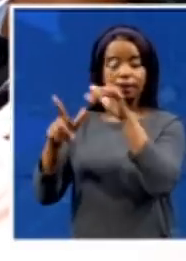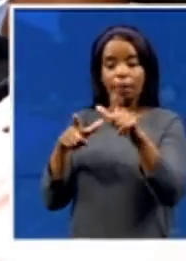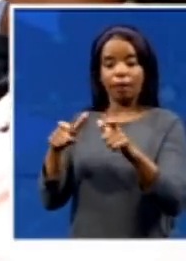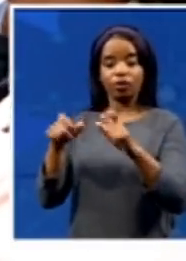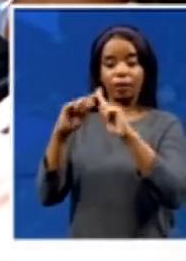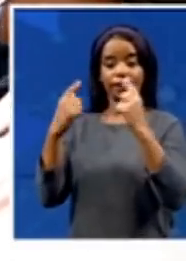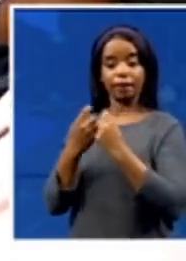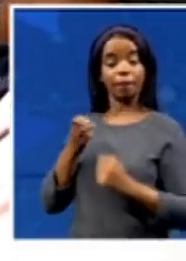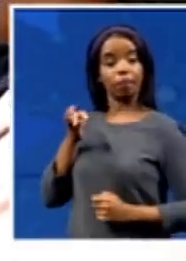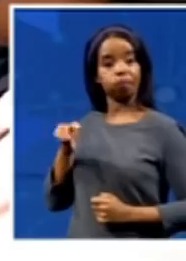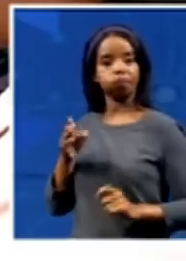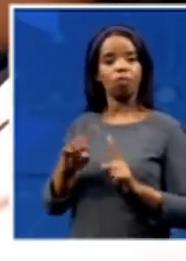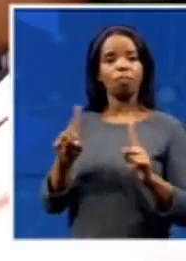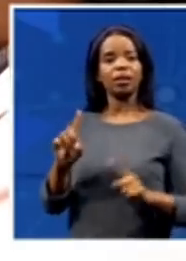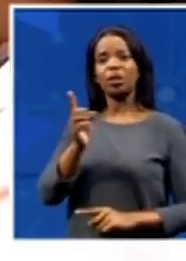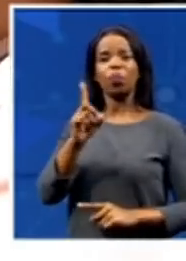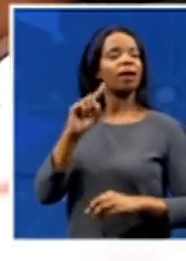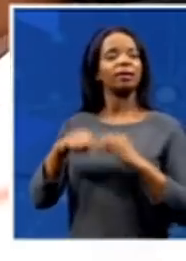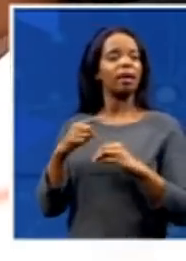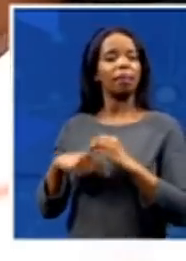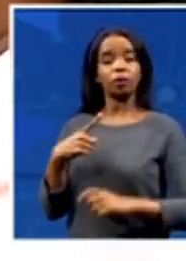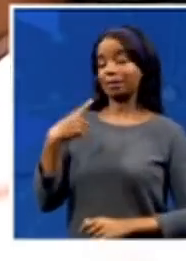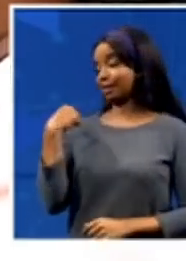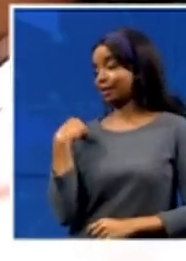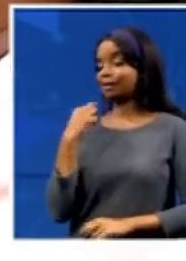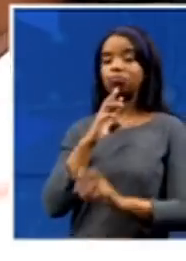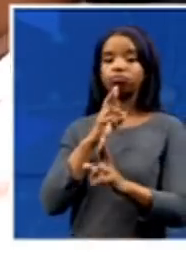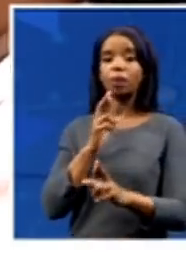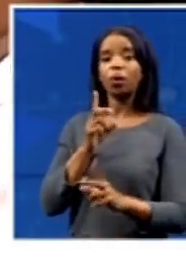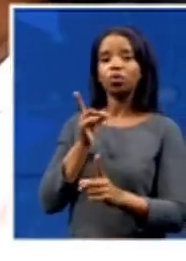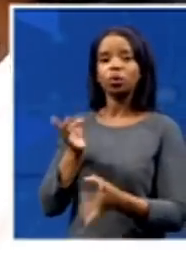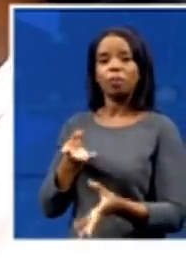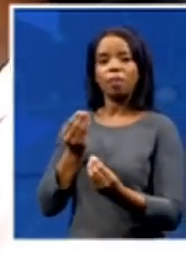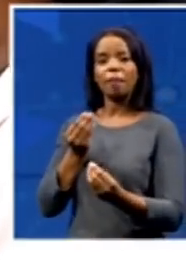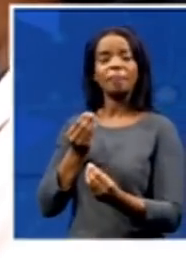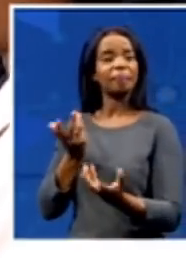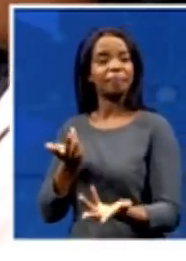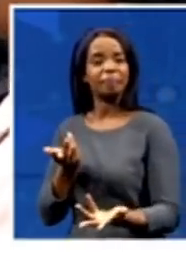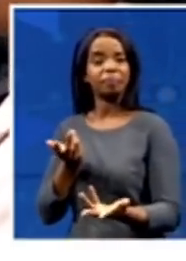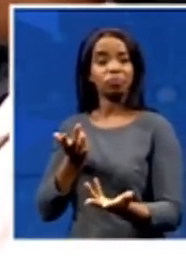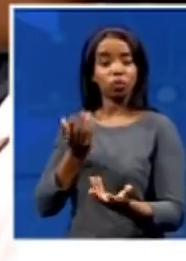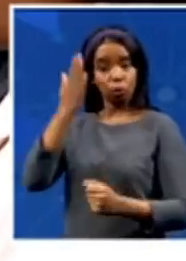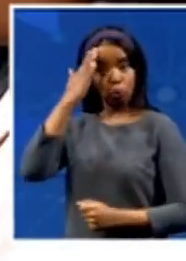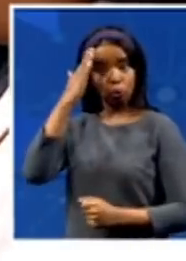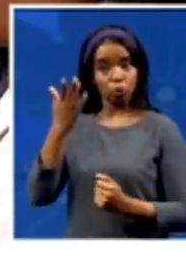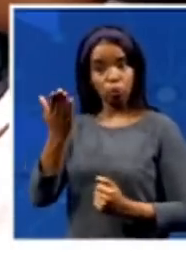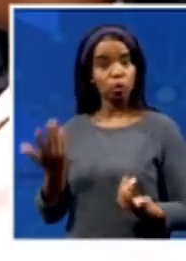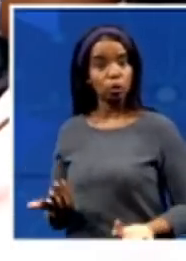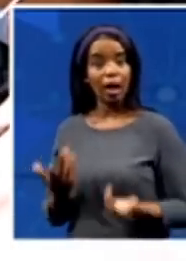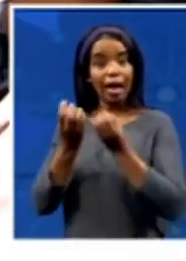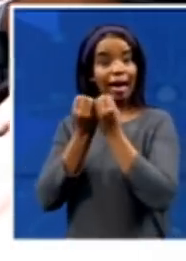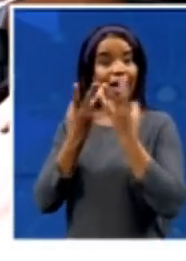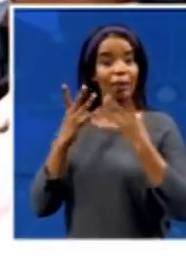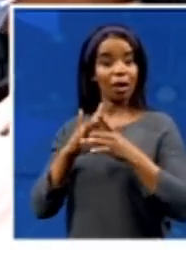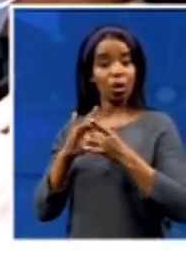Amaya, that you have been able to receive? Do you have any idea how many homes we are talking about, how many people we are talking about?